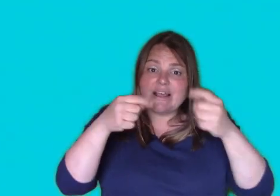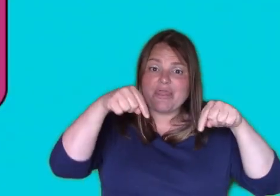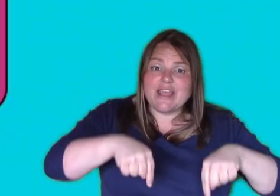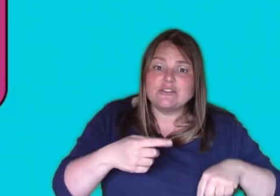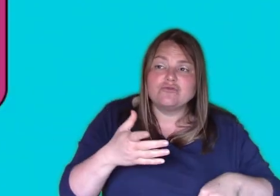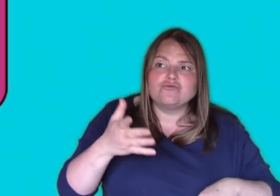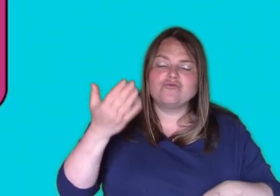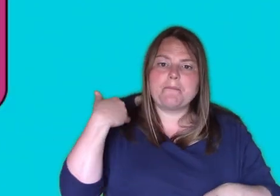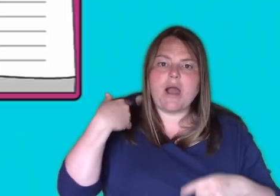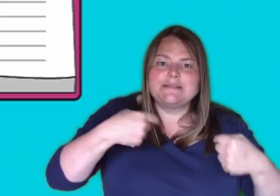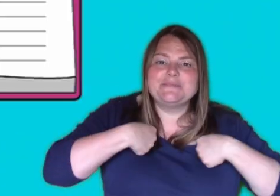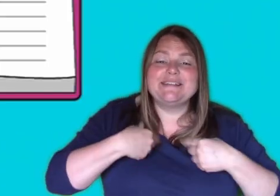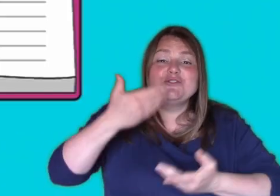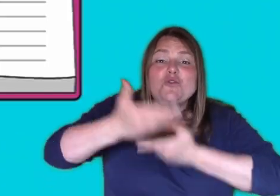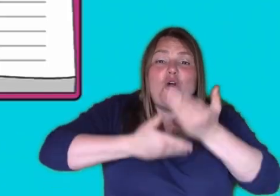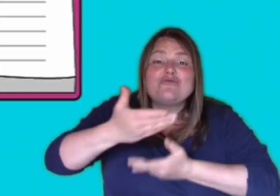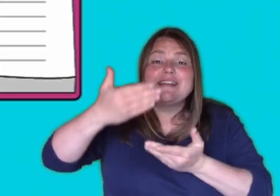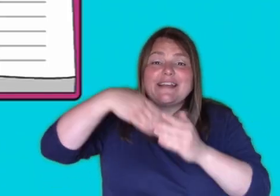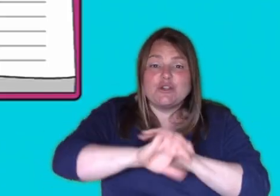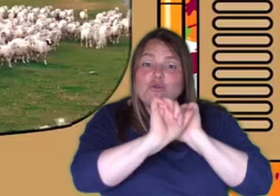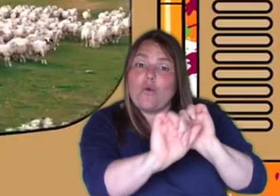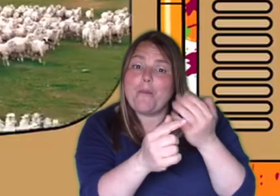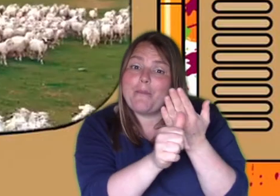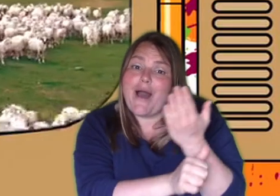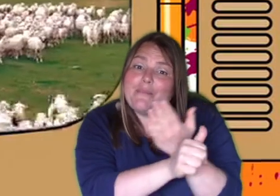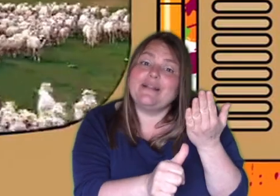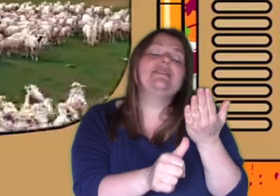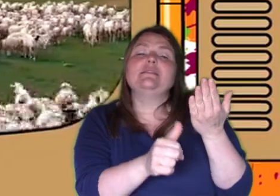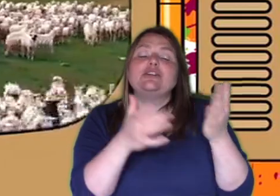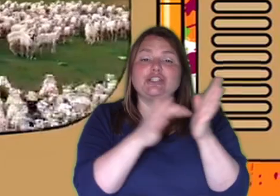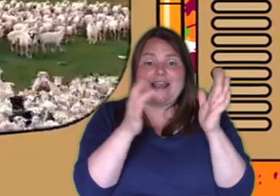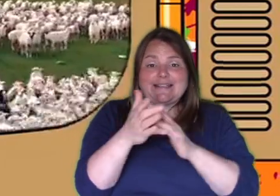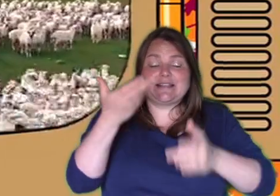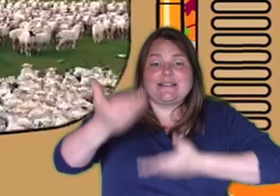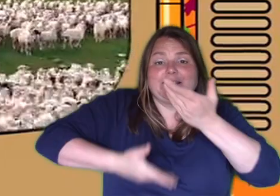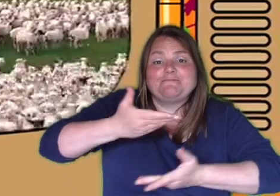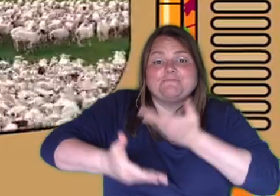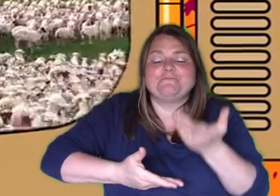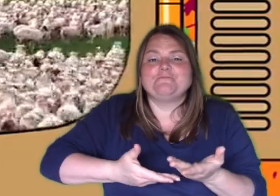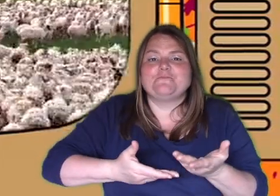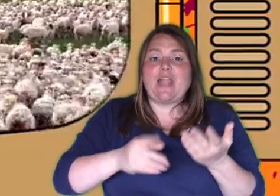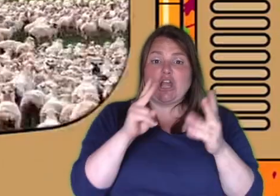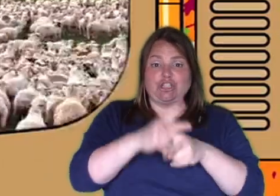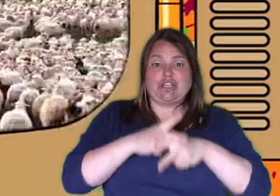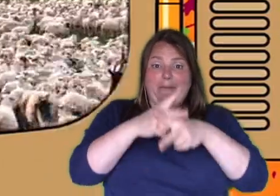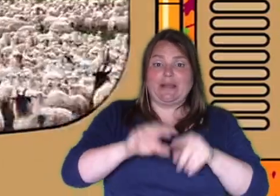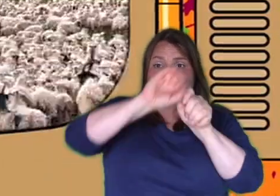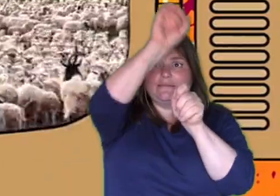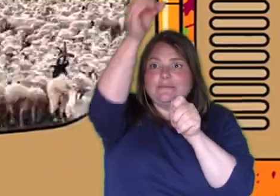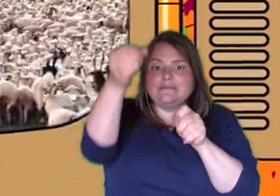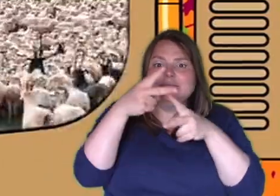story in your Bibles that Jesus once told. It was a story about a shepherd who had 100 sheep.